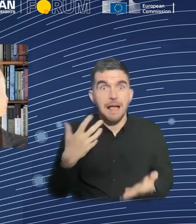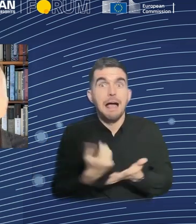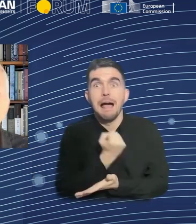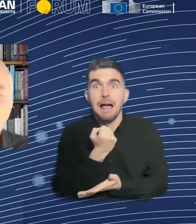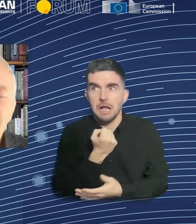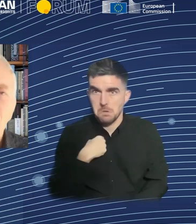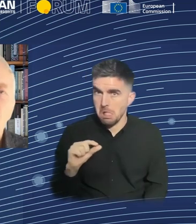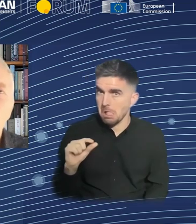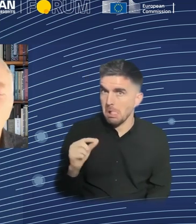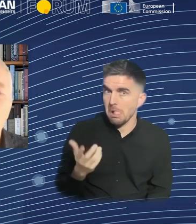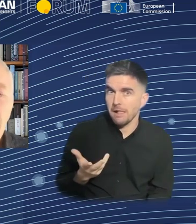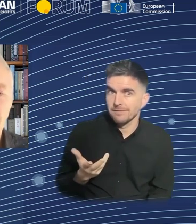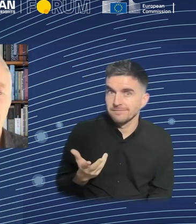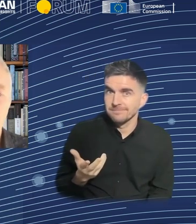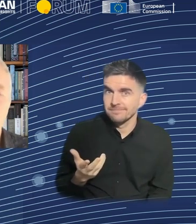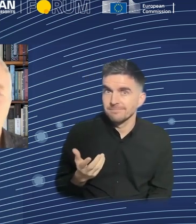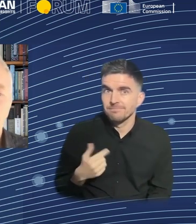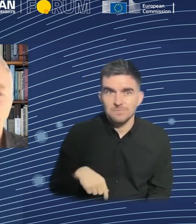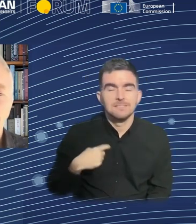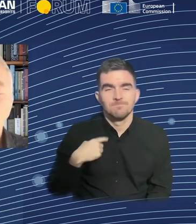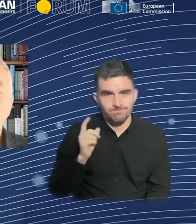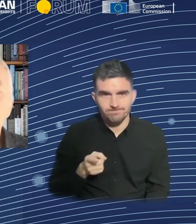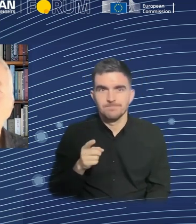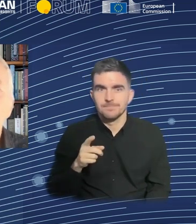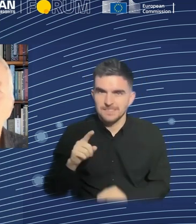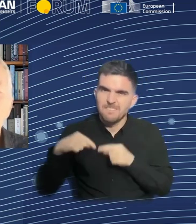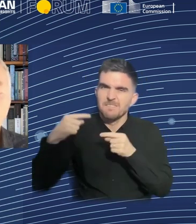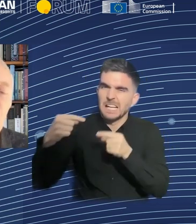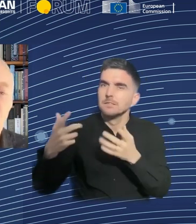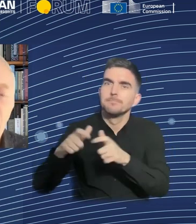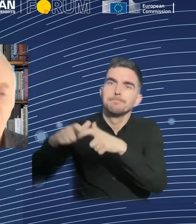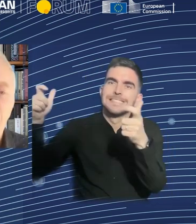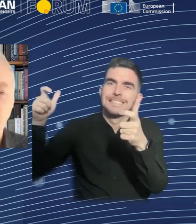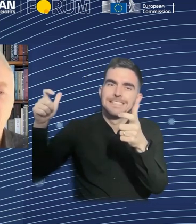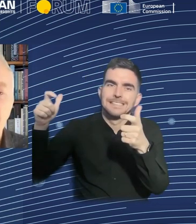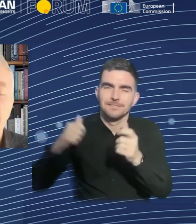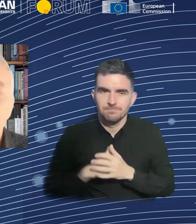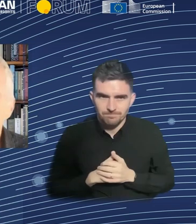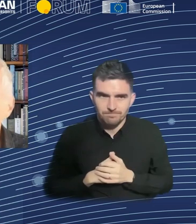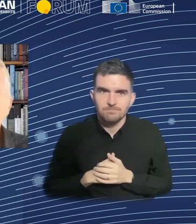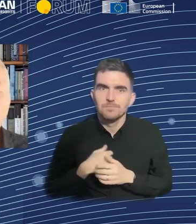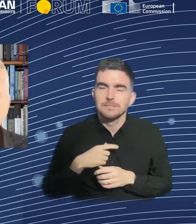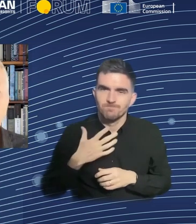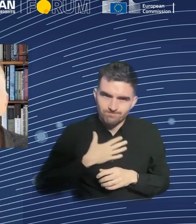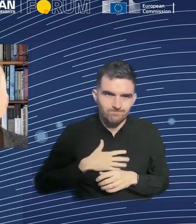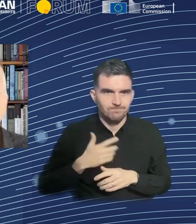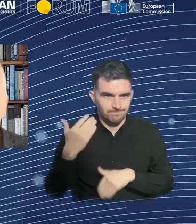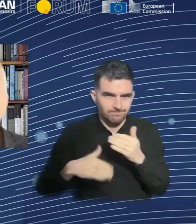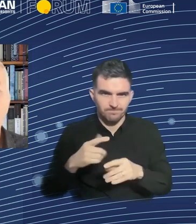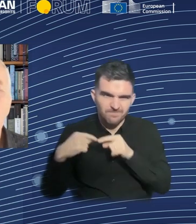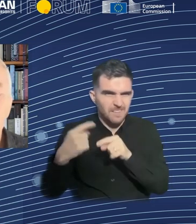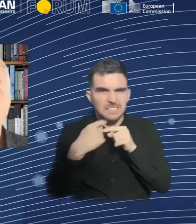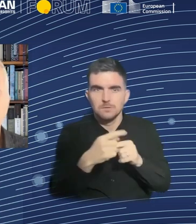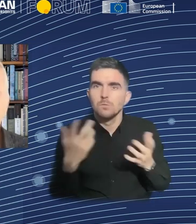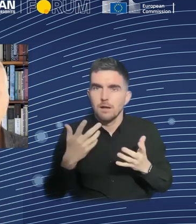We need to fight with great things. We need to fight with the challenges of our day. And we have just been given